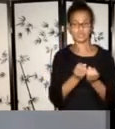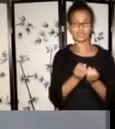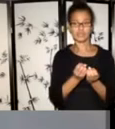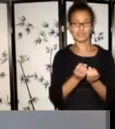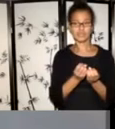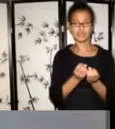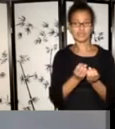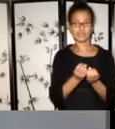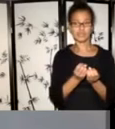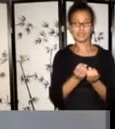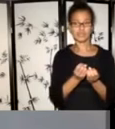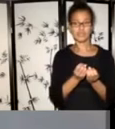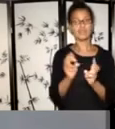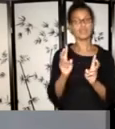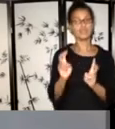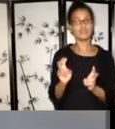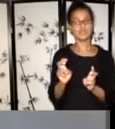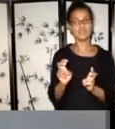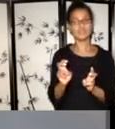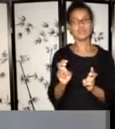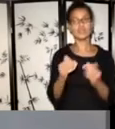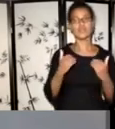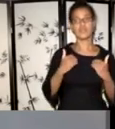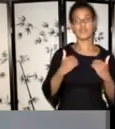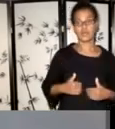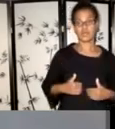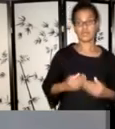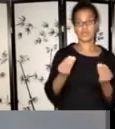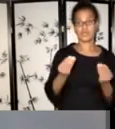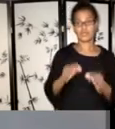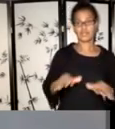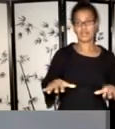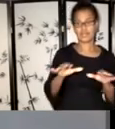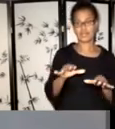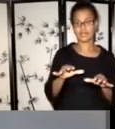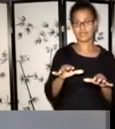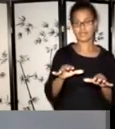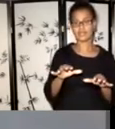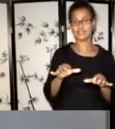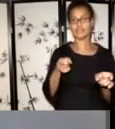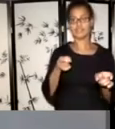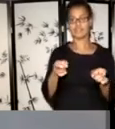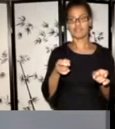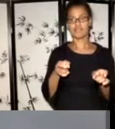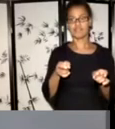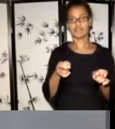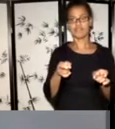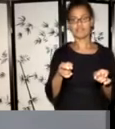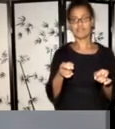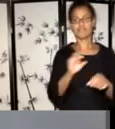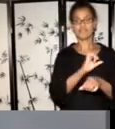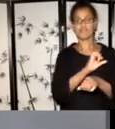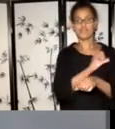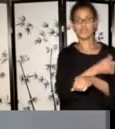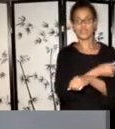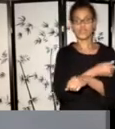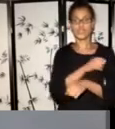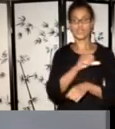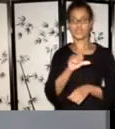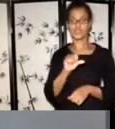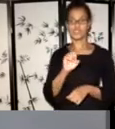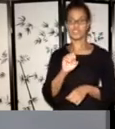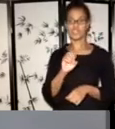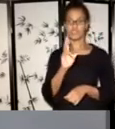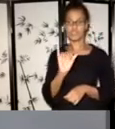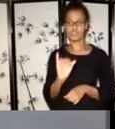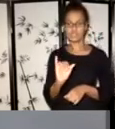sort of, on the themes of body land and sovereignty. And this is, um, I guess it was like, uh, um, they created